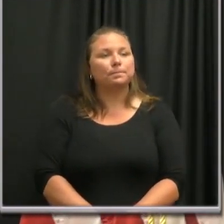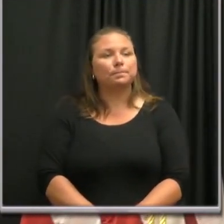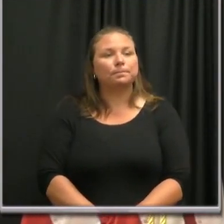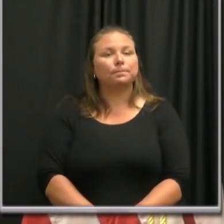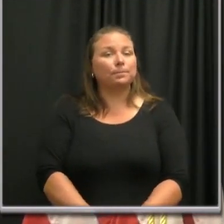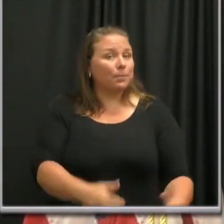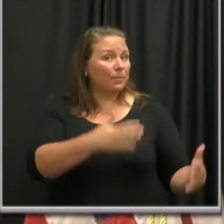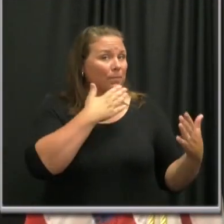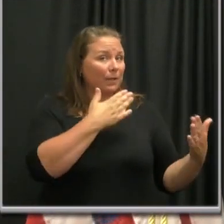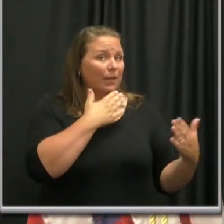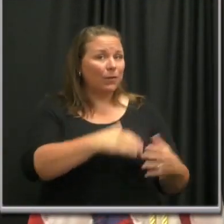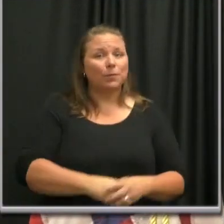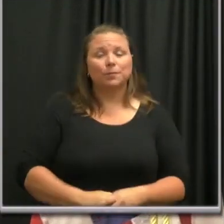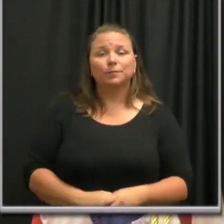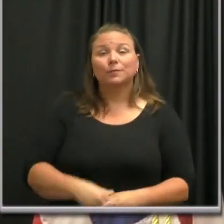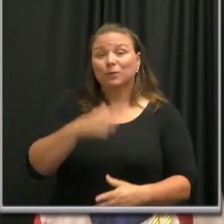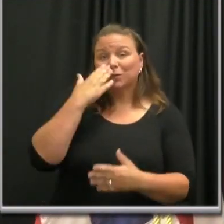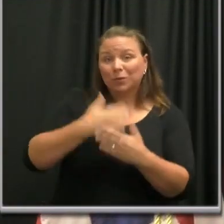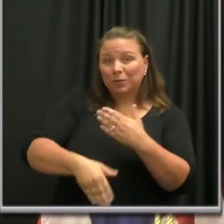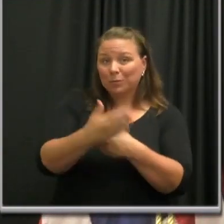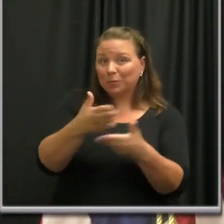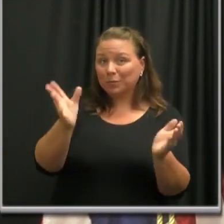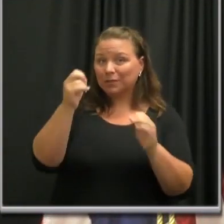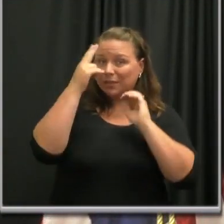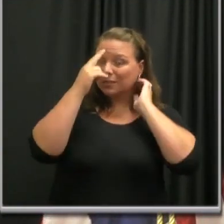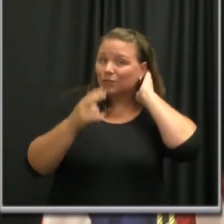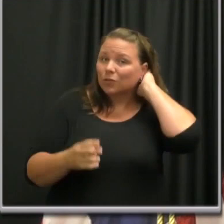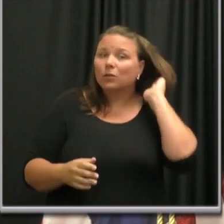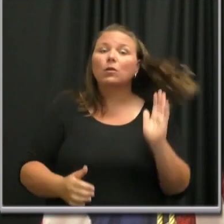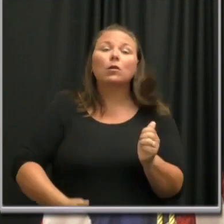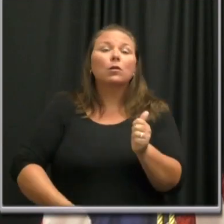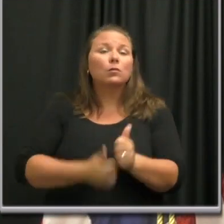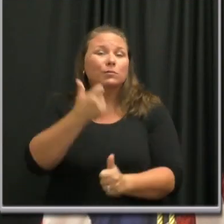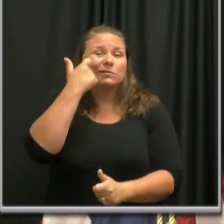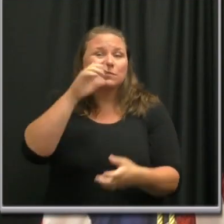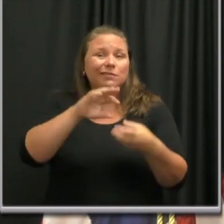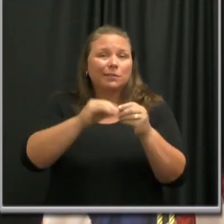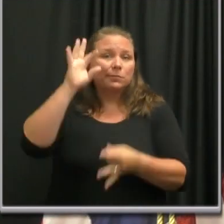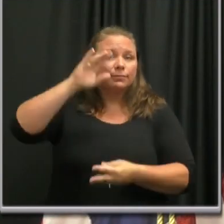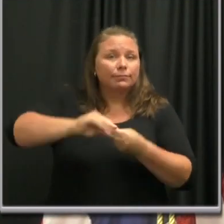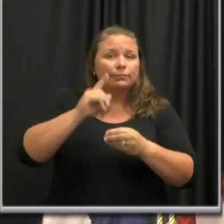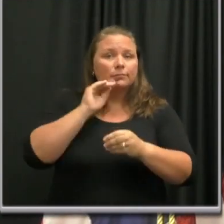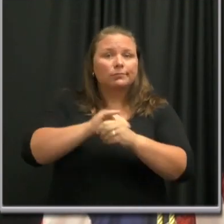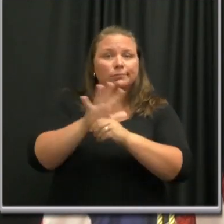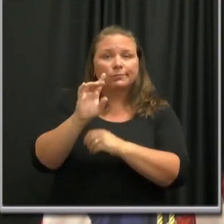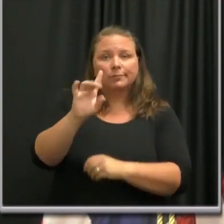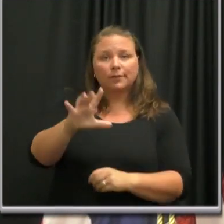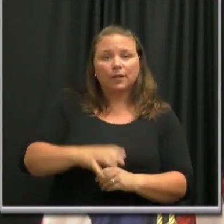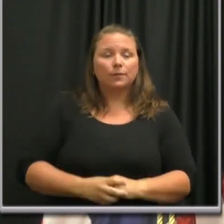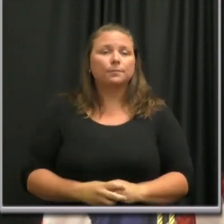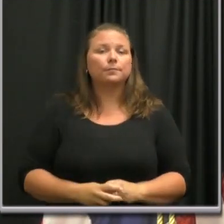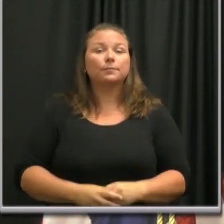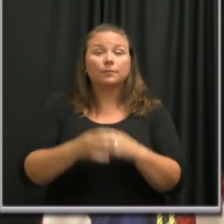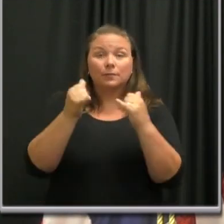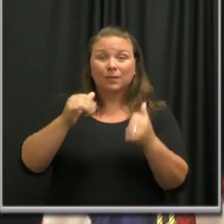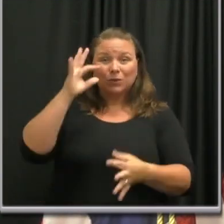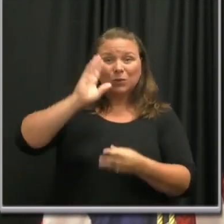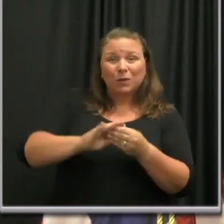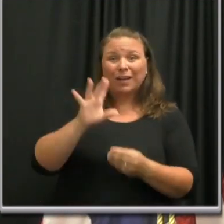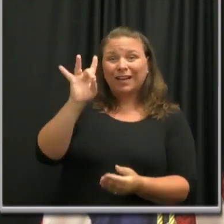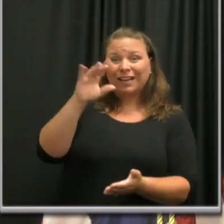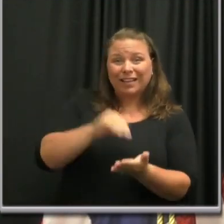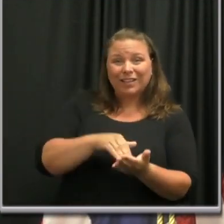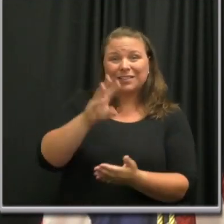Thank you Mayor Cooper and good morning Nashville. Here's the latest on coronavirus in Davidson County. We now have 8